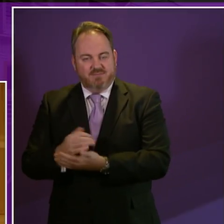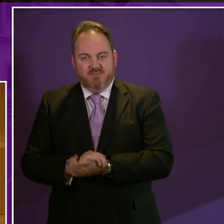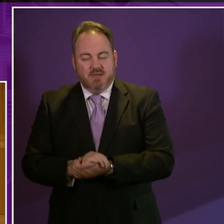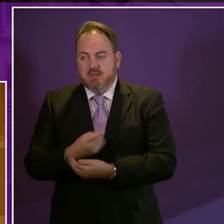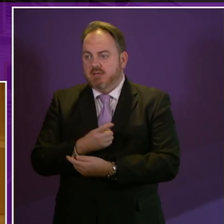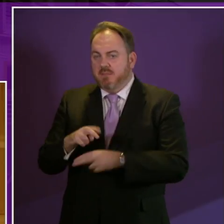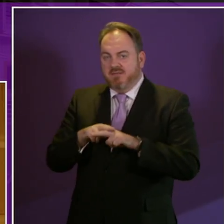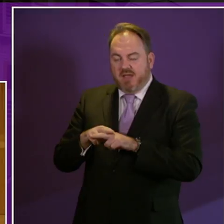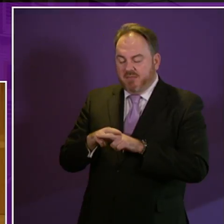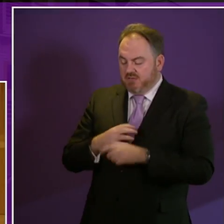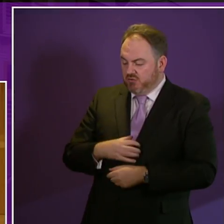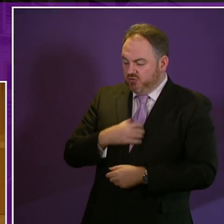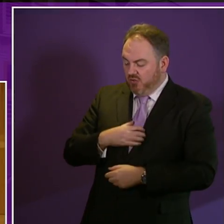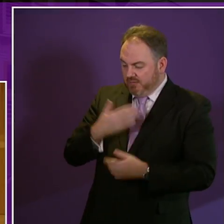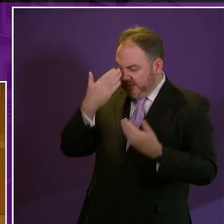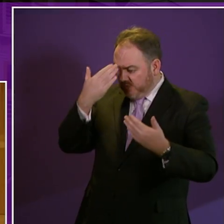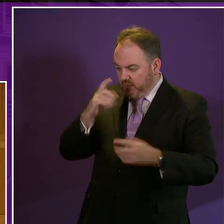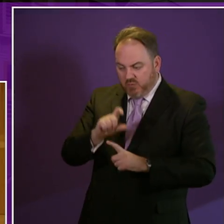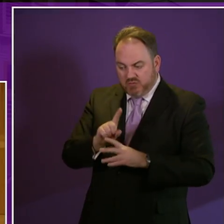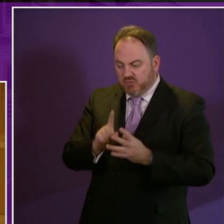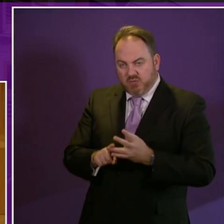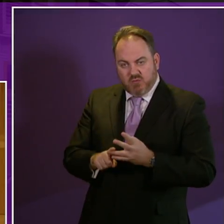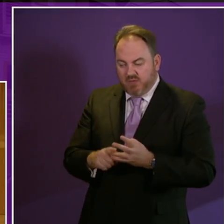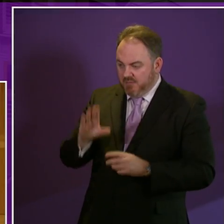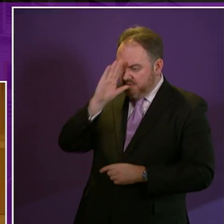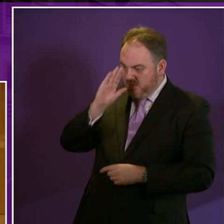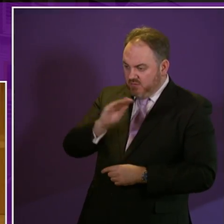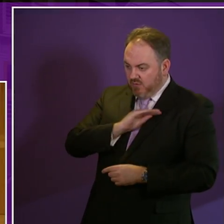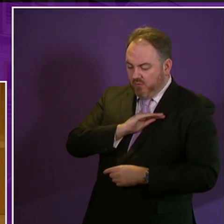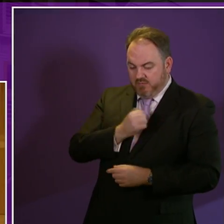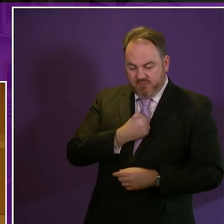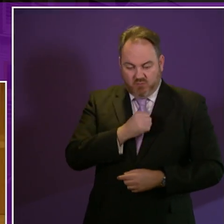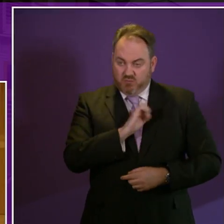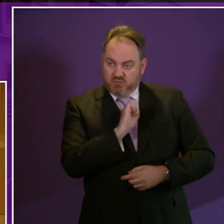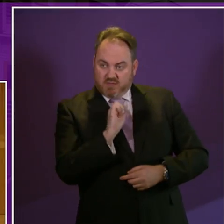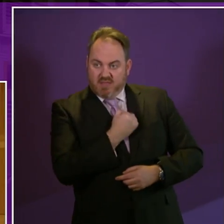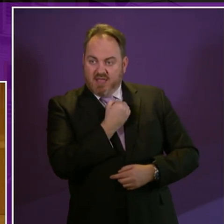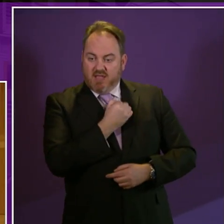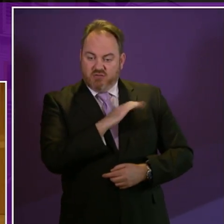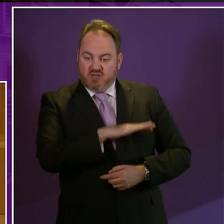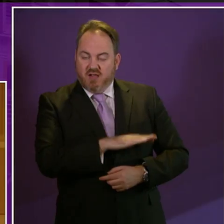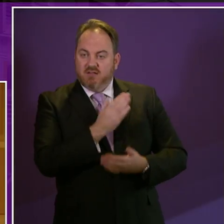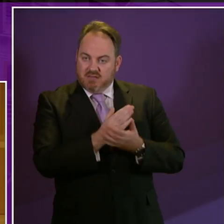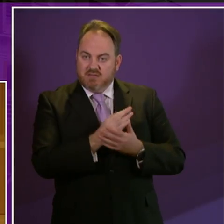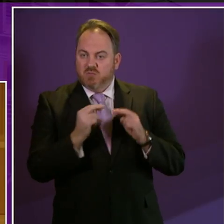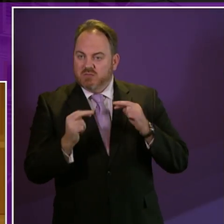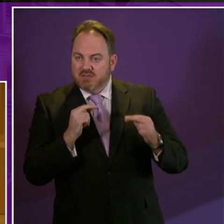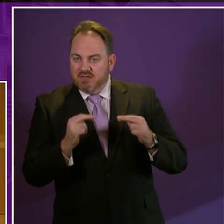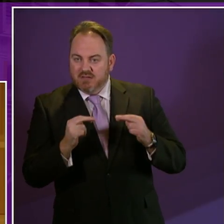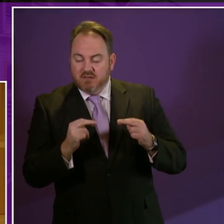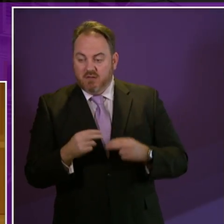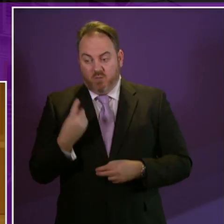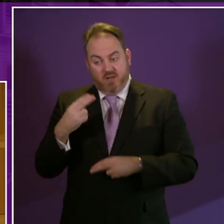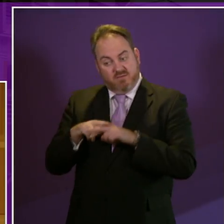diagnosis and wondering what life might have for them have been left in the wind and only by chance come upon state support I know one